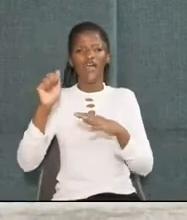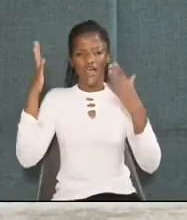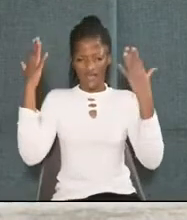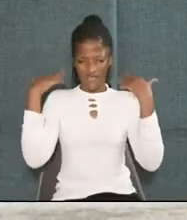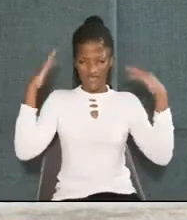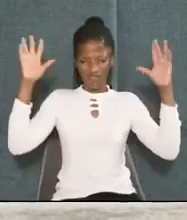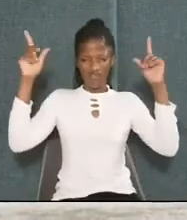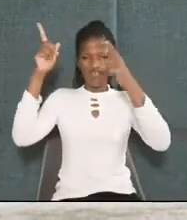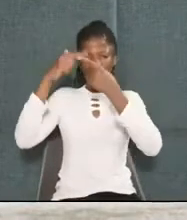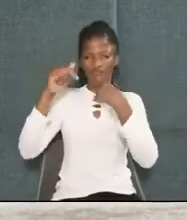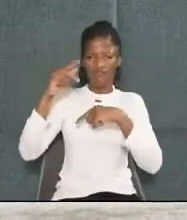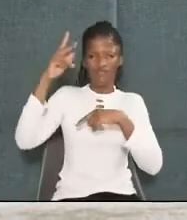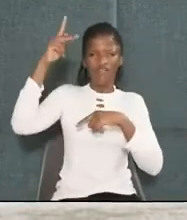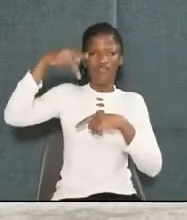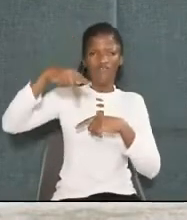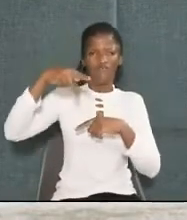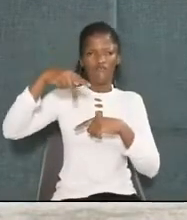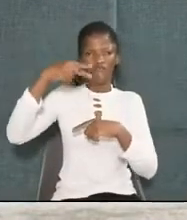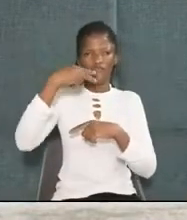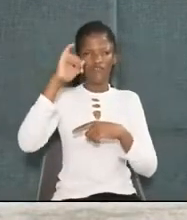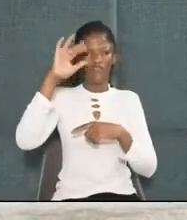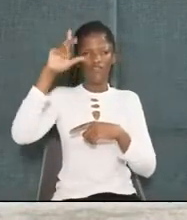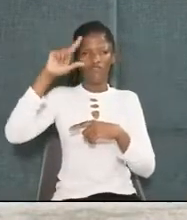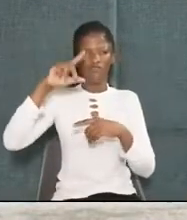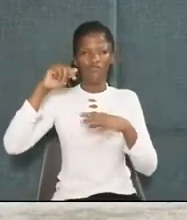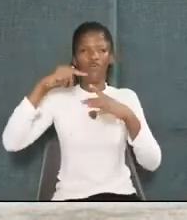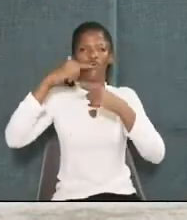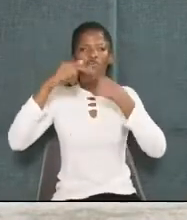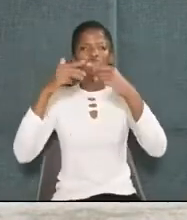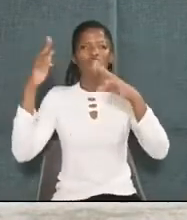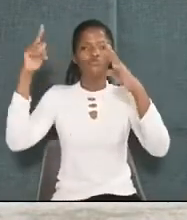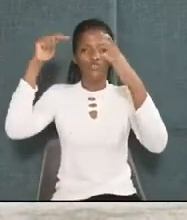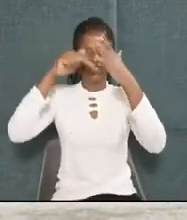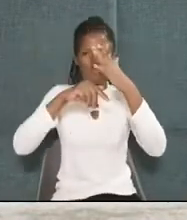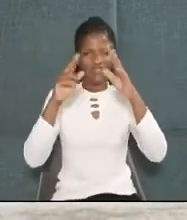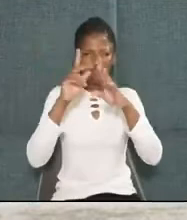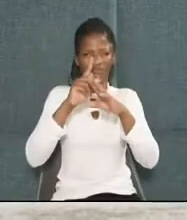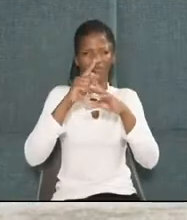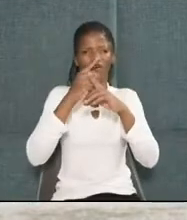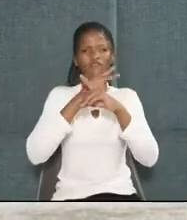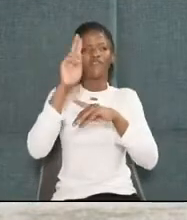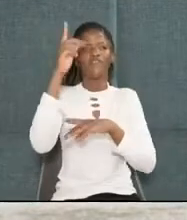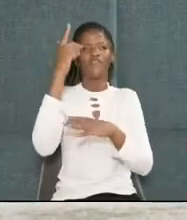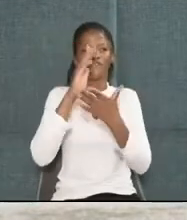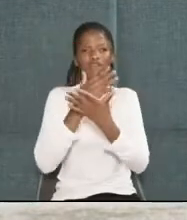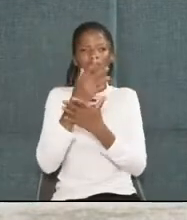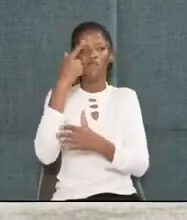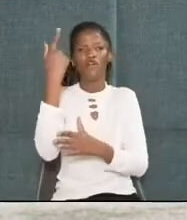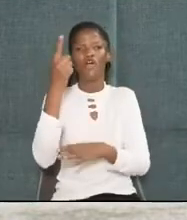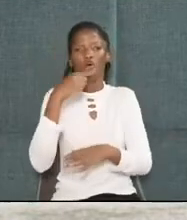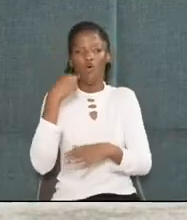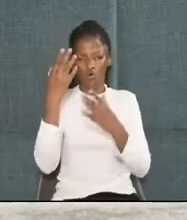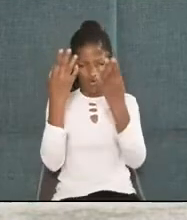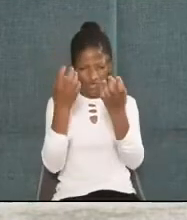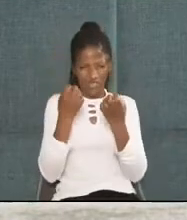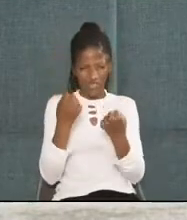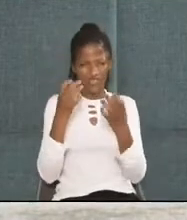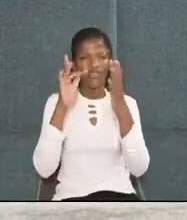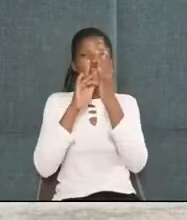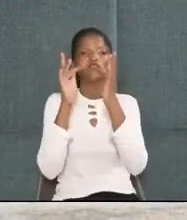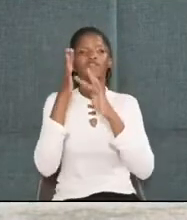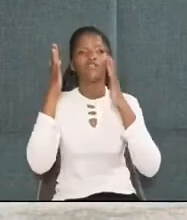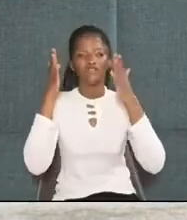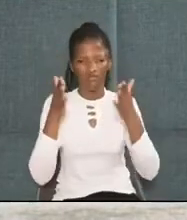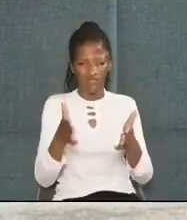angel said to him, Philip, go down to Gaza. Use the desert road, for there is someone right there who needs Jesus today.